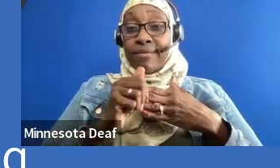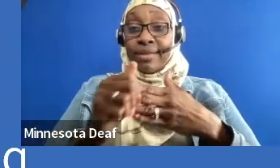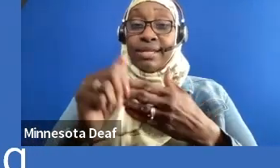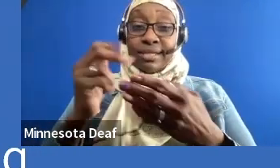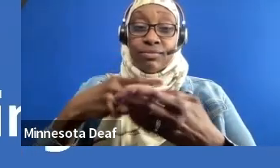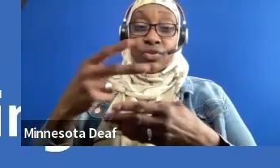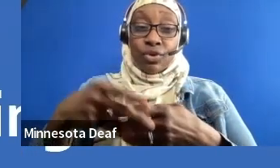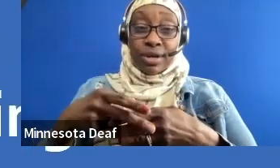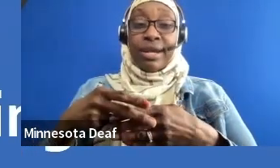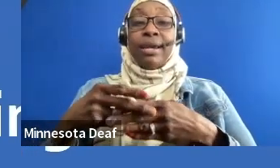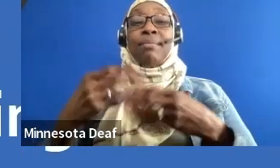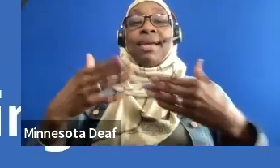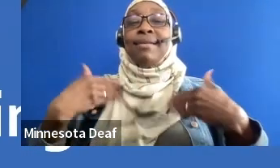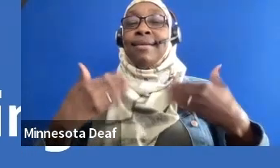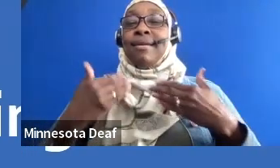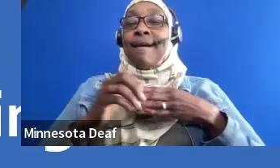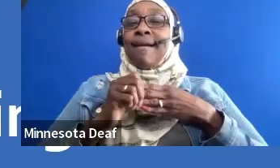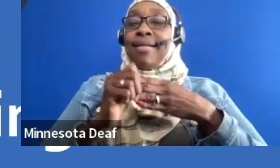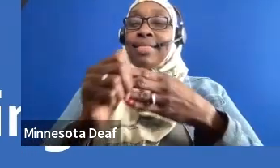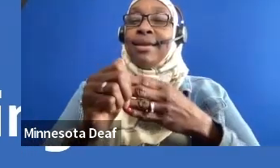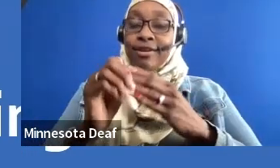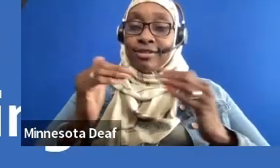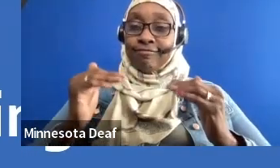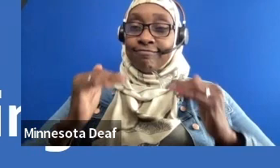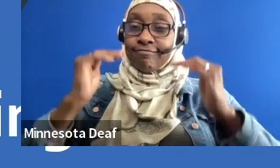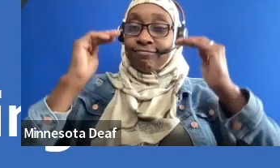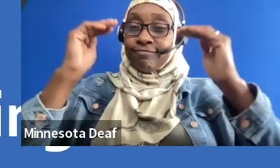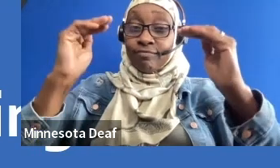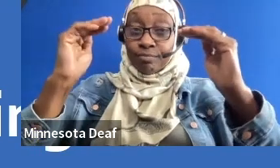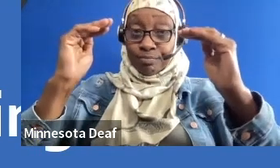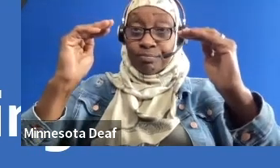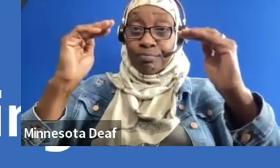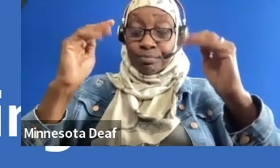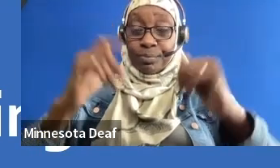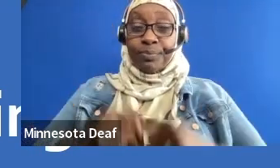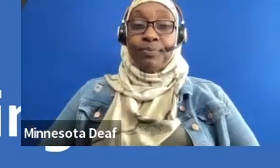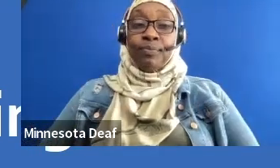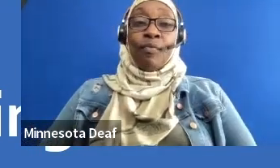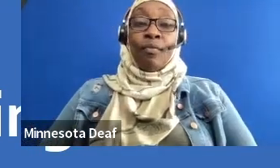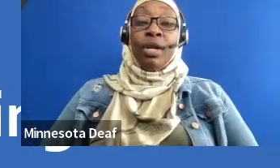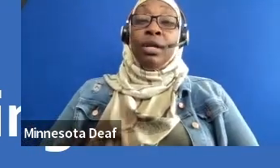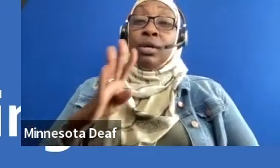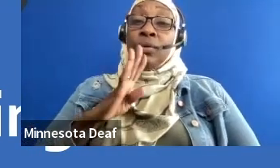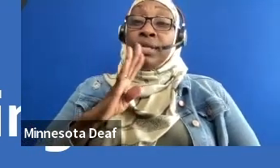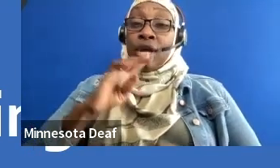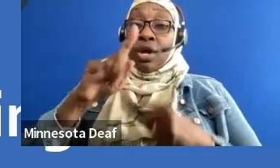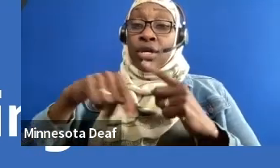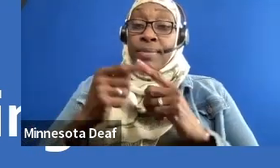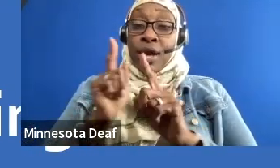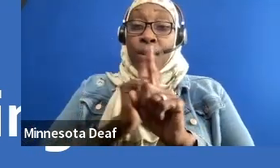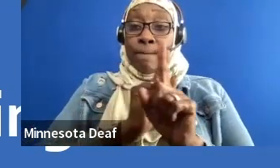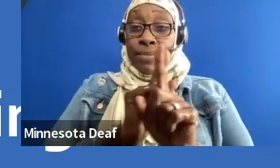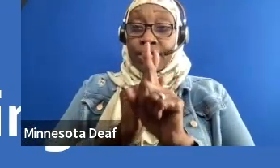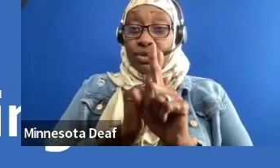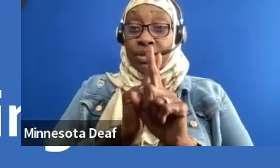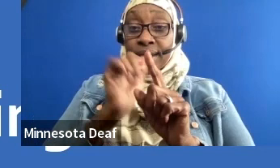that. So we talk about mentoring. Mentoring is both an individual program at our organization, but it's also the core belief that we shape